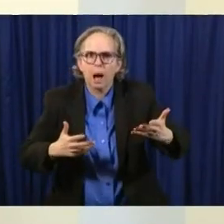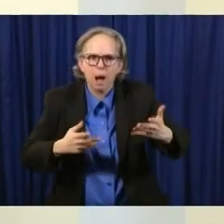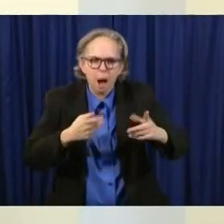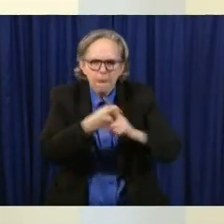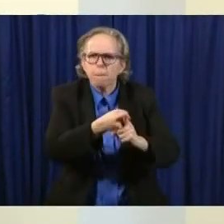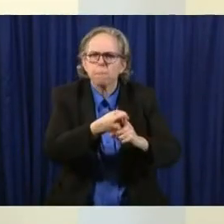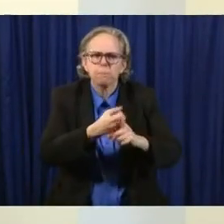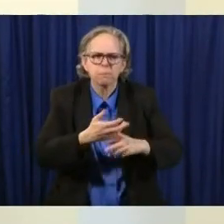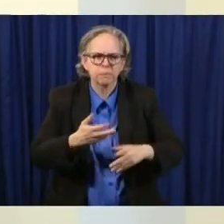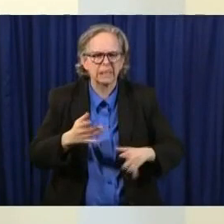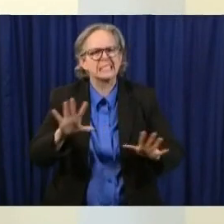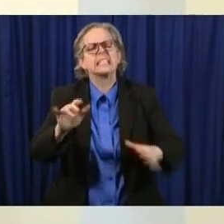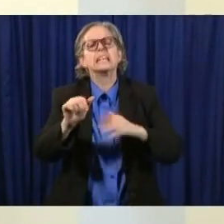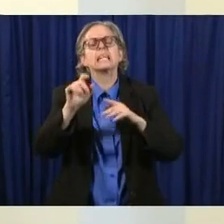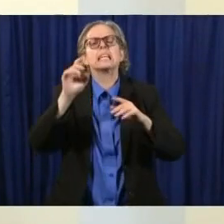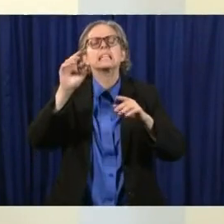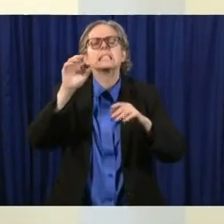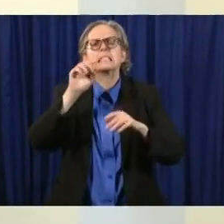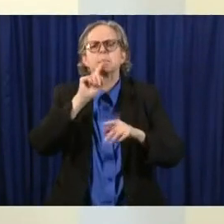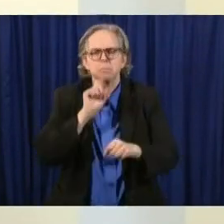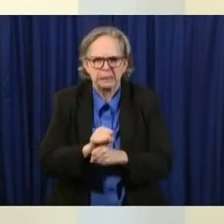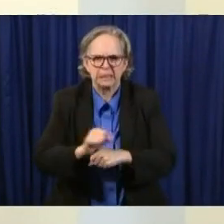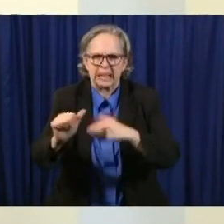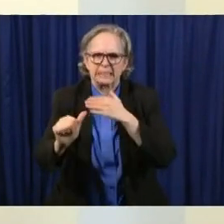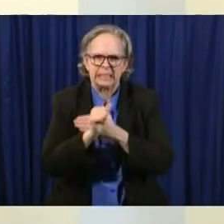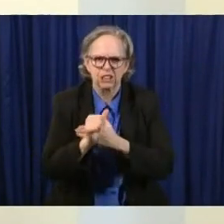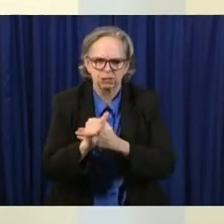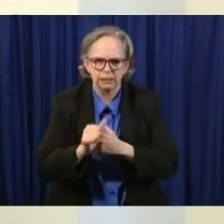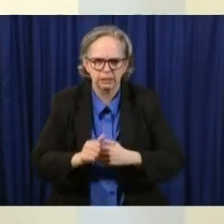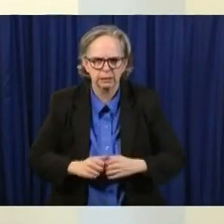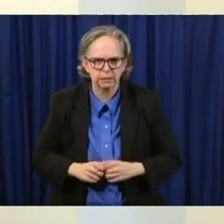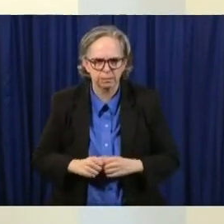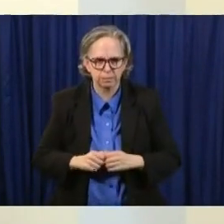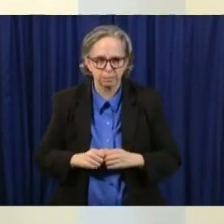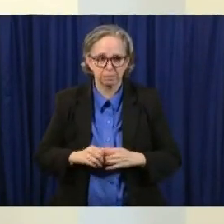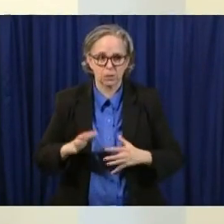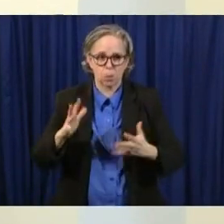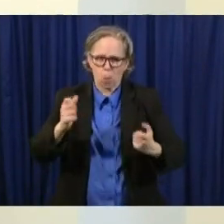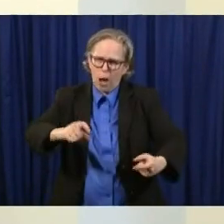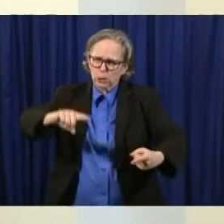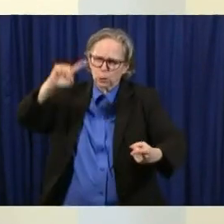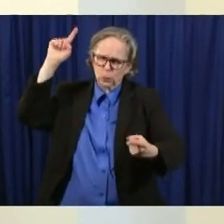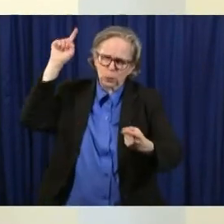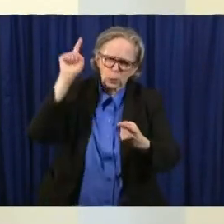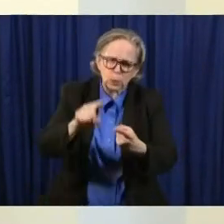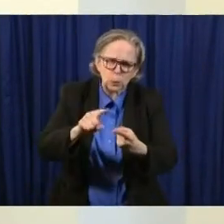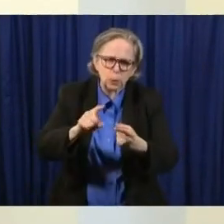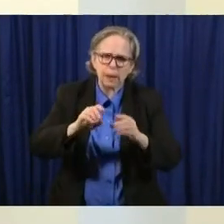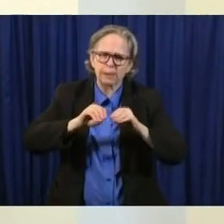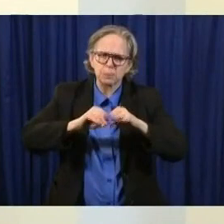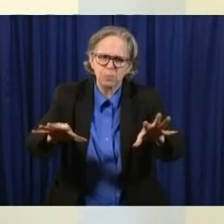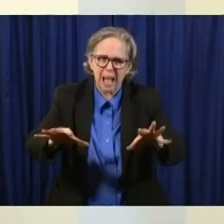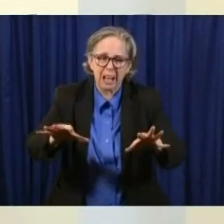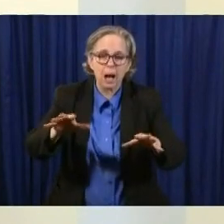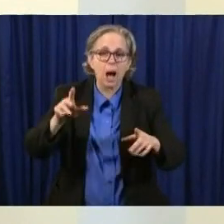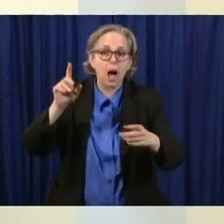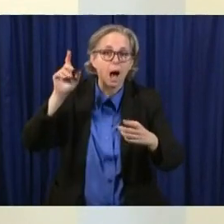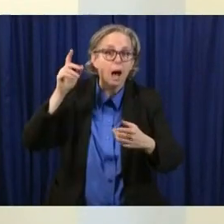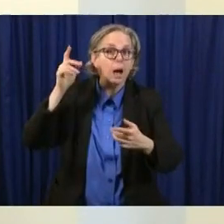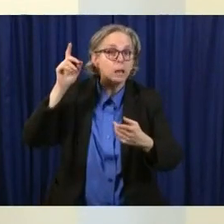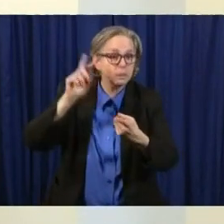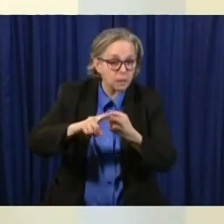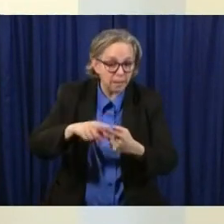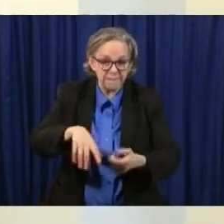disease and we really want to minimize the spread until we have more treatments and more things in